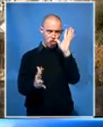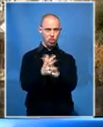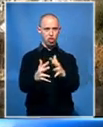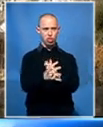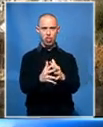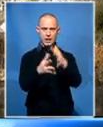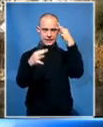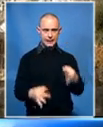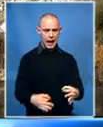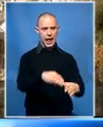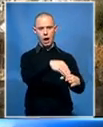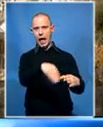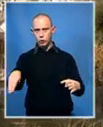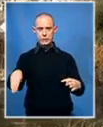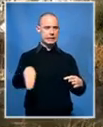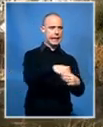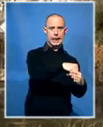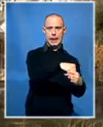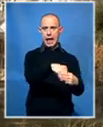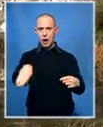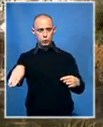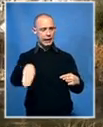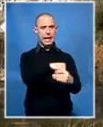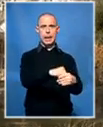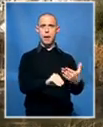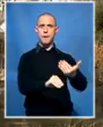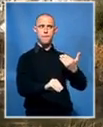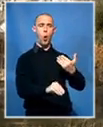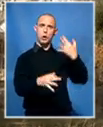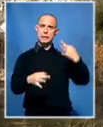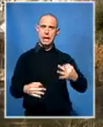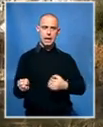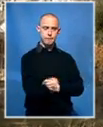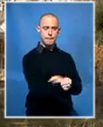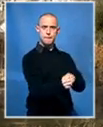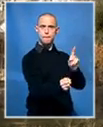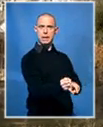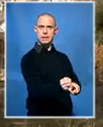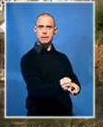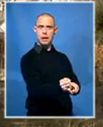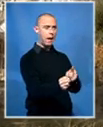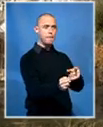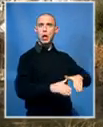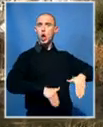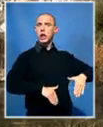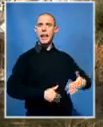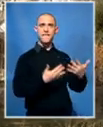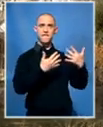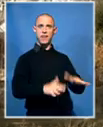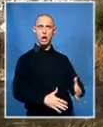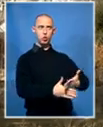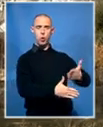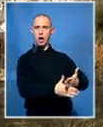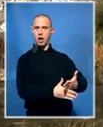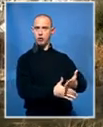to recall its employees who have not even finished their term of office, it poses